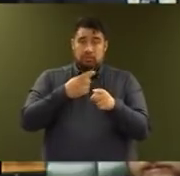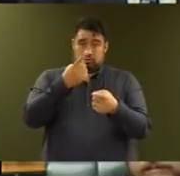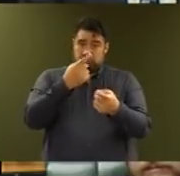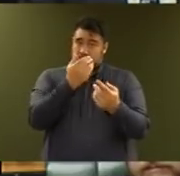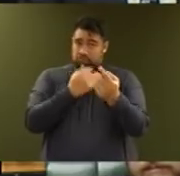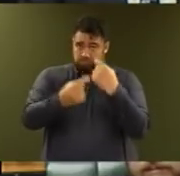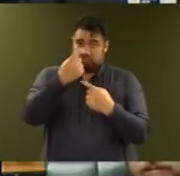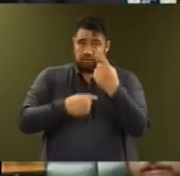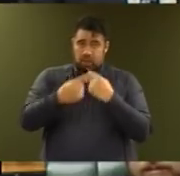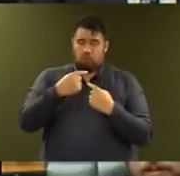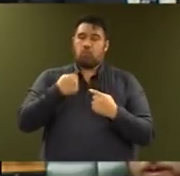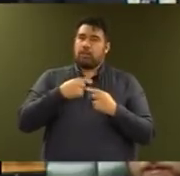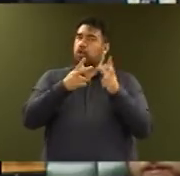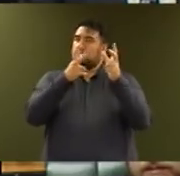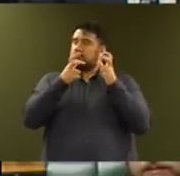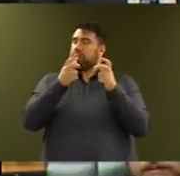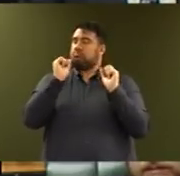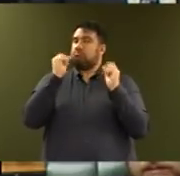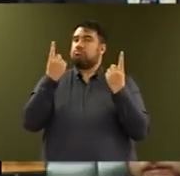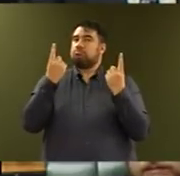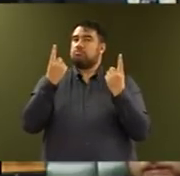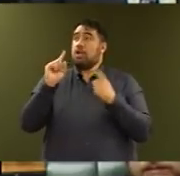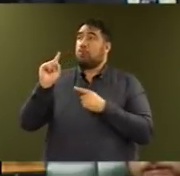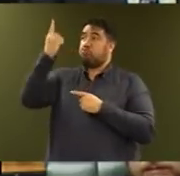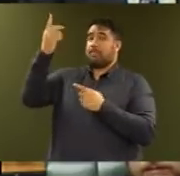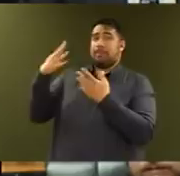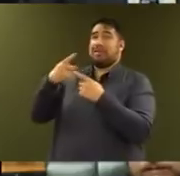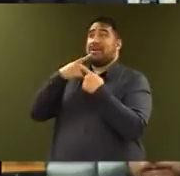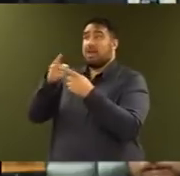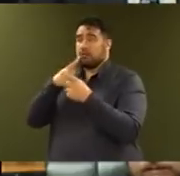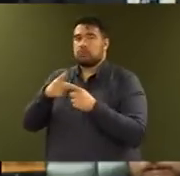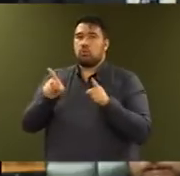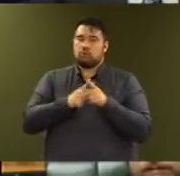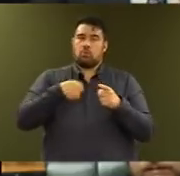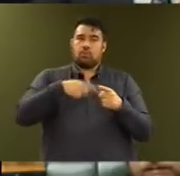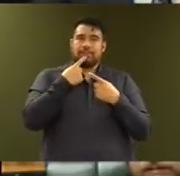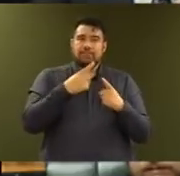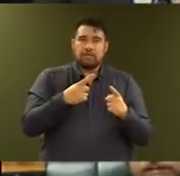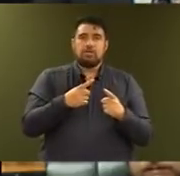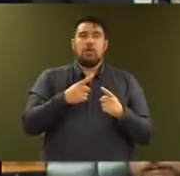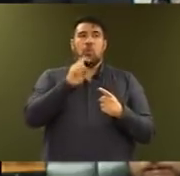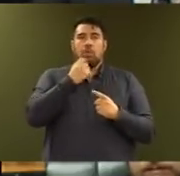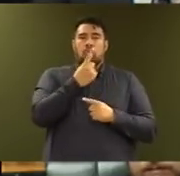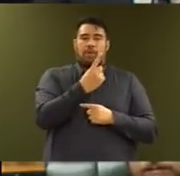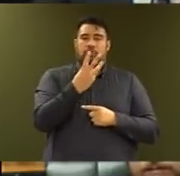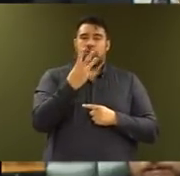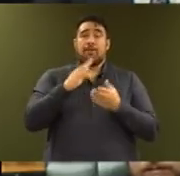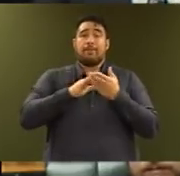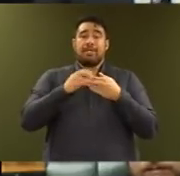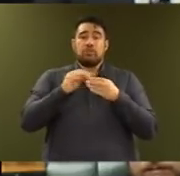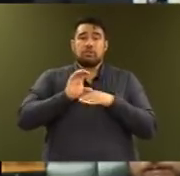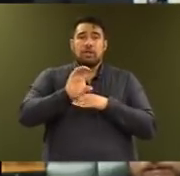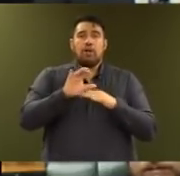In addition to announcements already made by the Prime Minister, we are providing $133 million to the ongoing